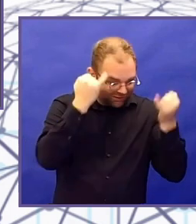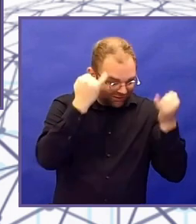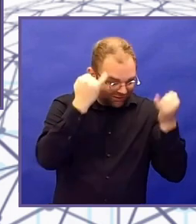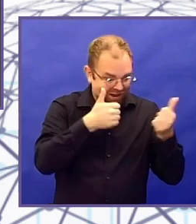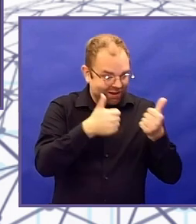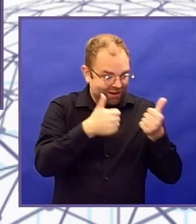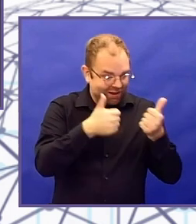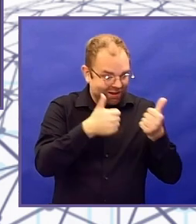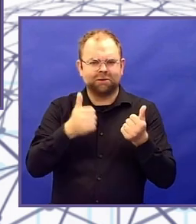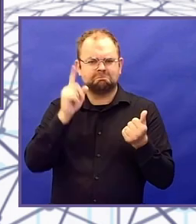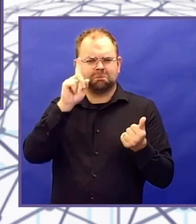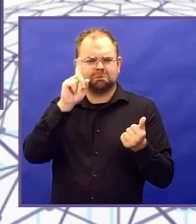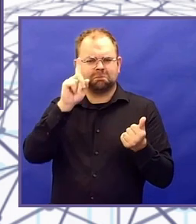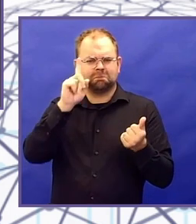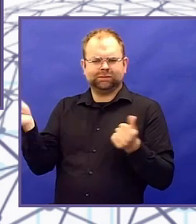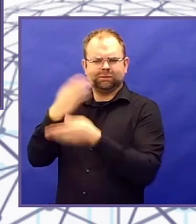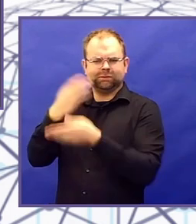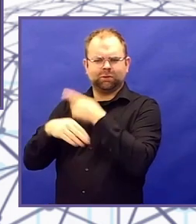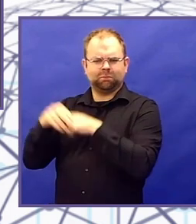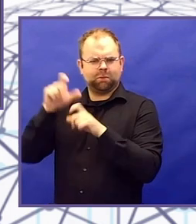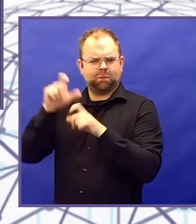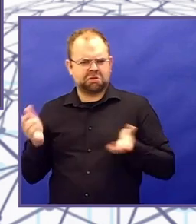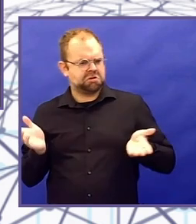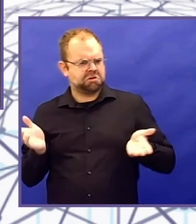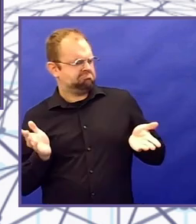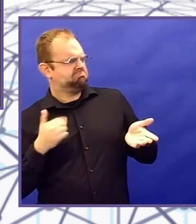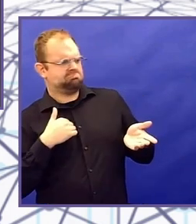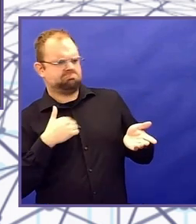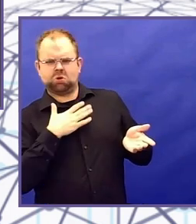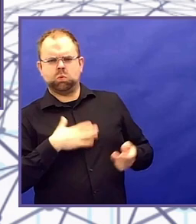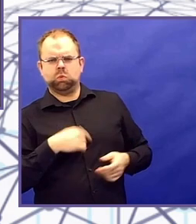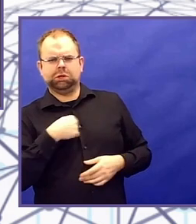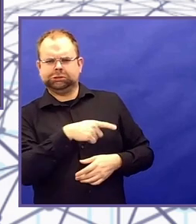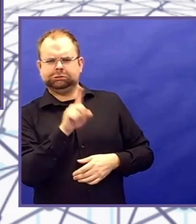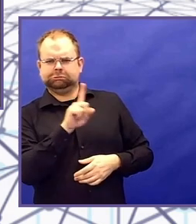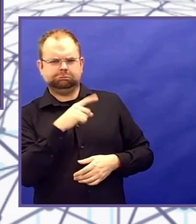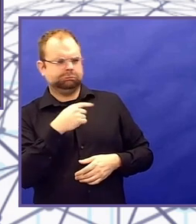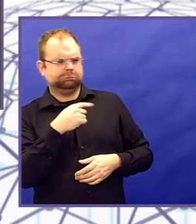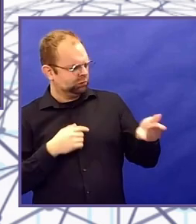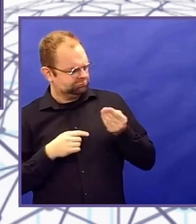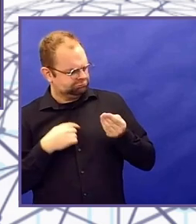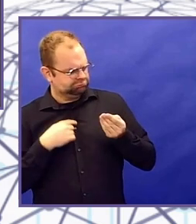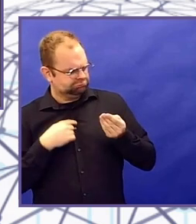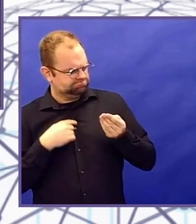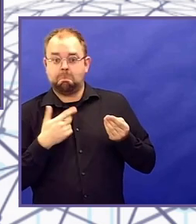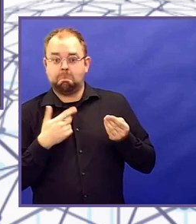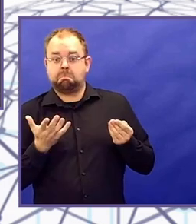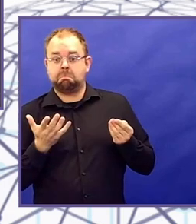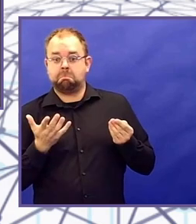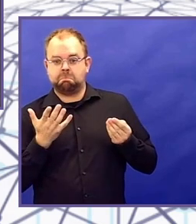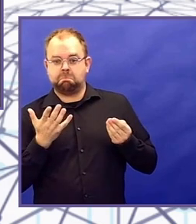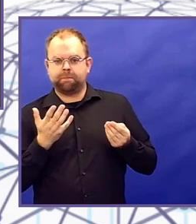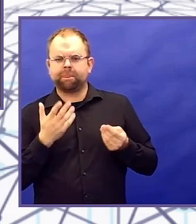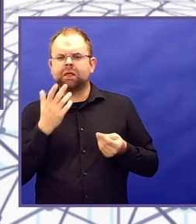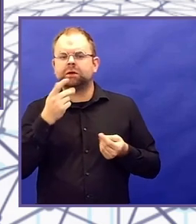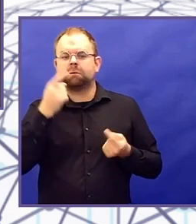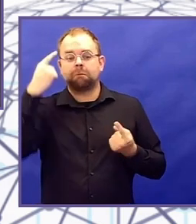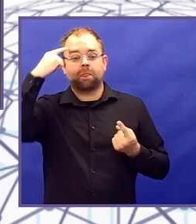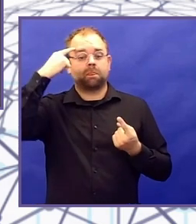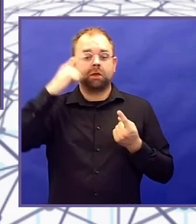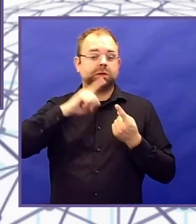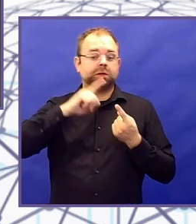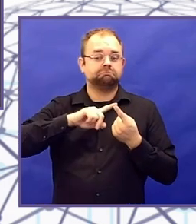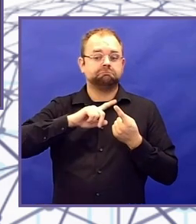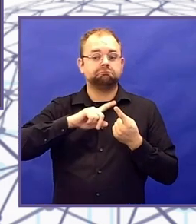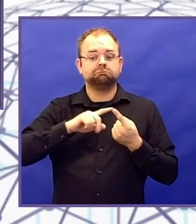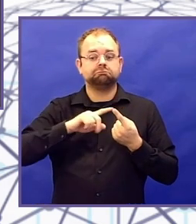-intended and often elegant-looking but fairly useless solutions to problems that disabled people